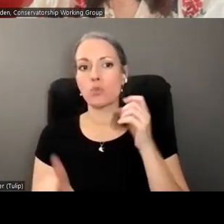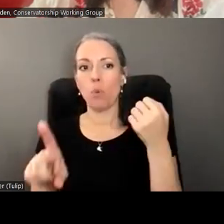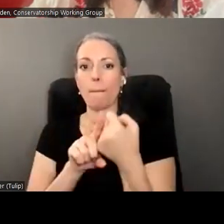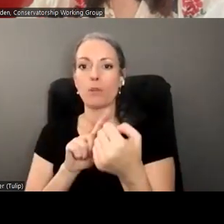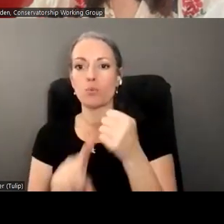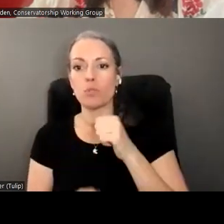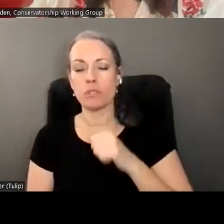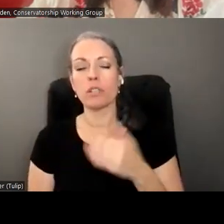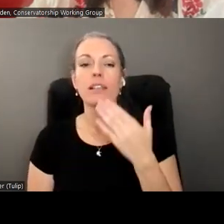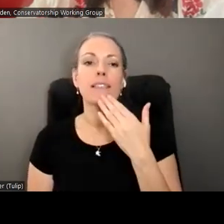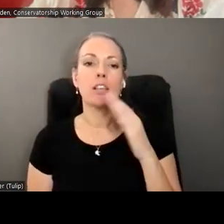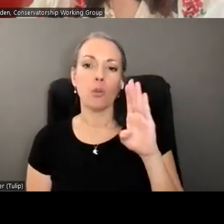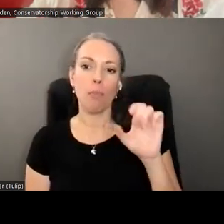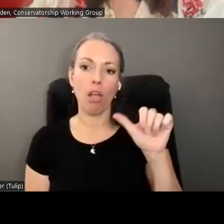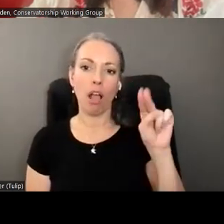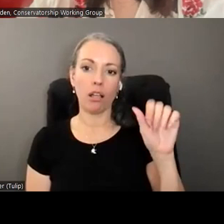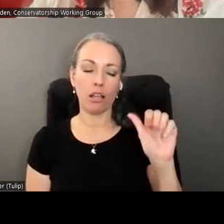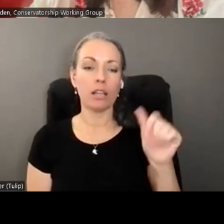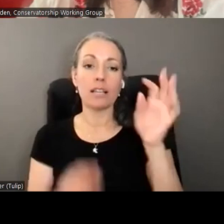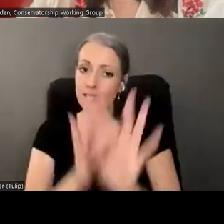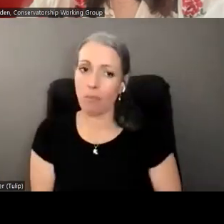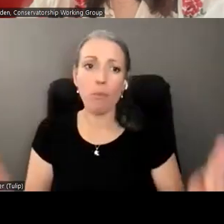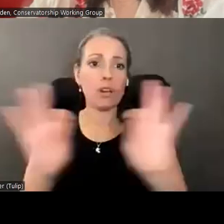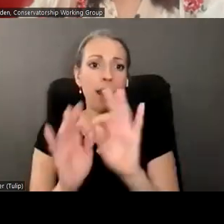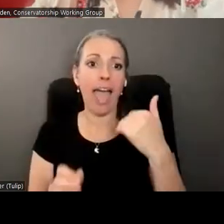Thank you, Blanca. I think it's really important to have those